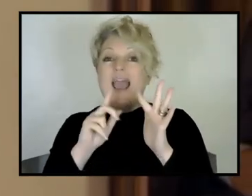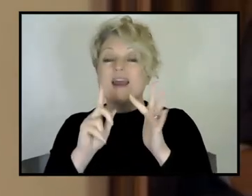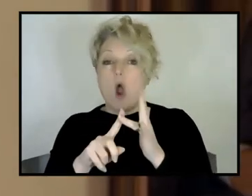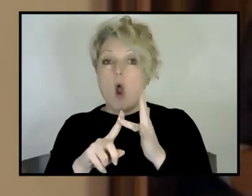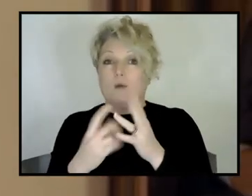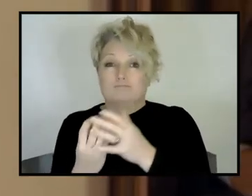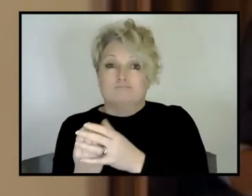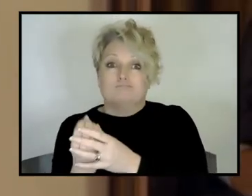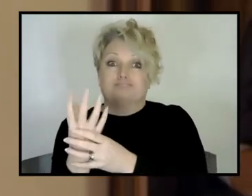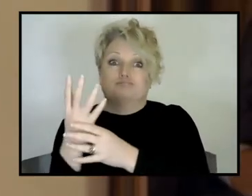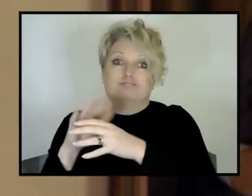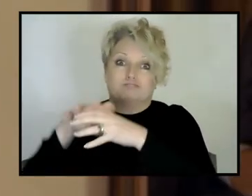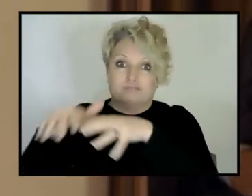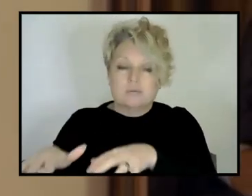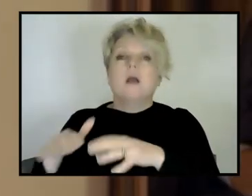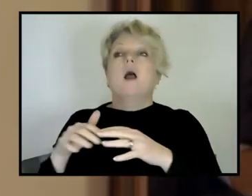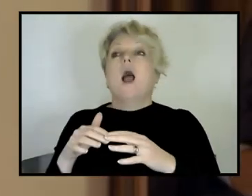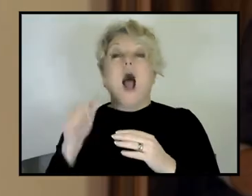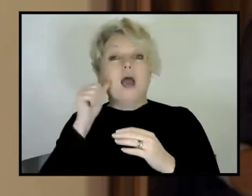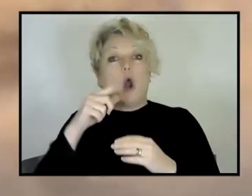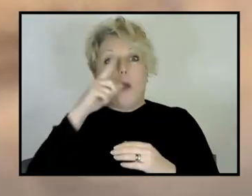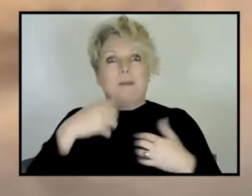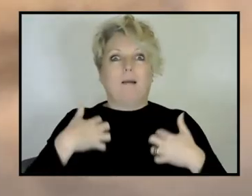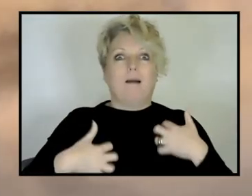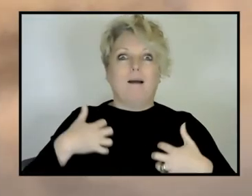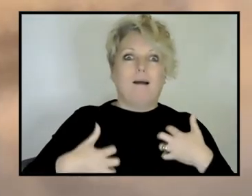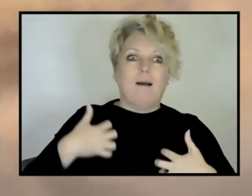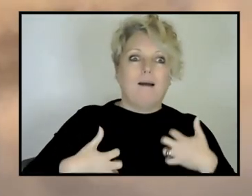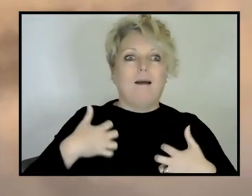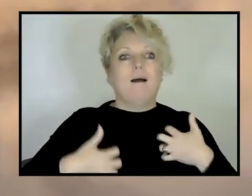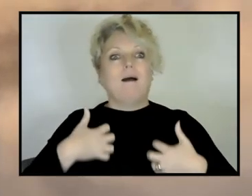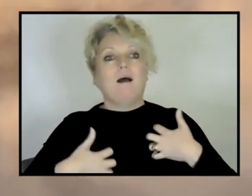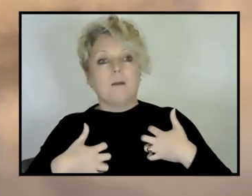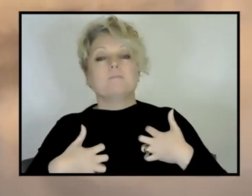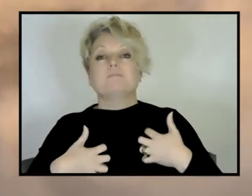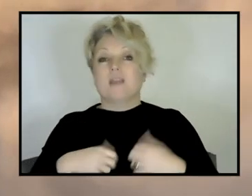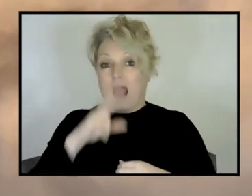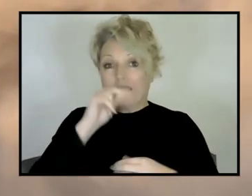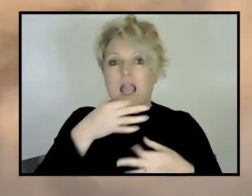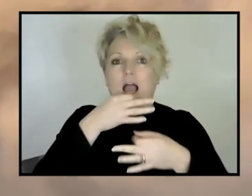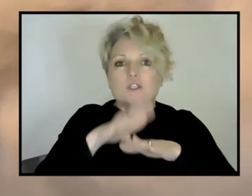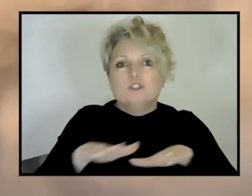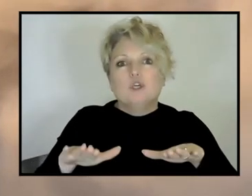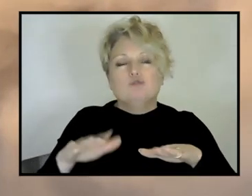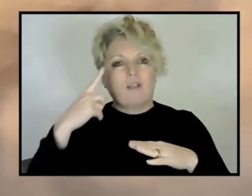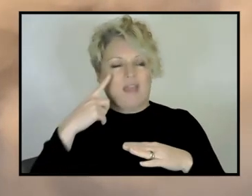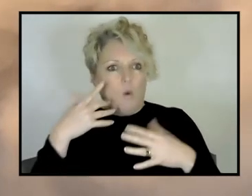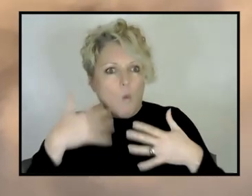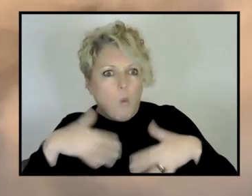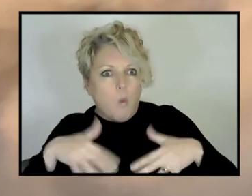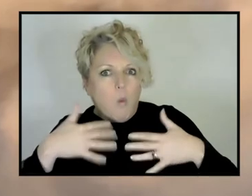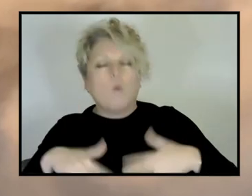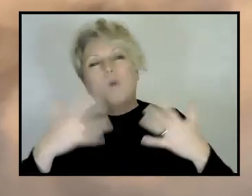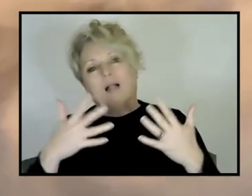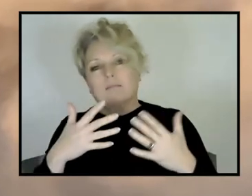that's a topic that excites everybody, particularly young kids, uh, along with dinosaurs, of course. But, um,